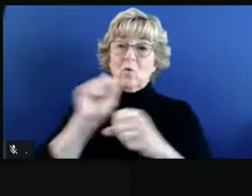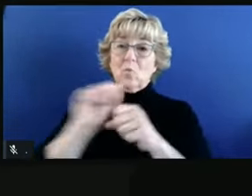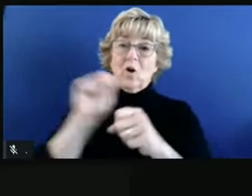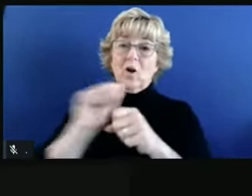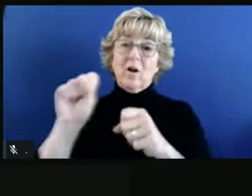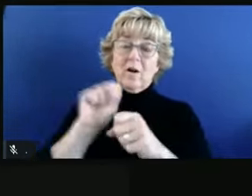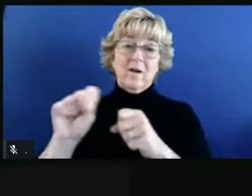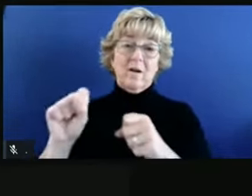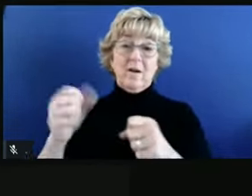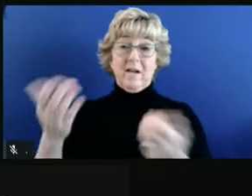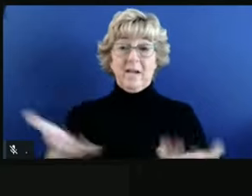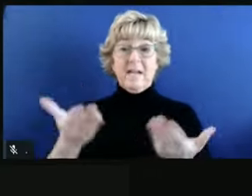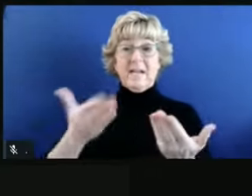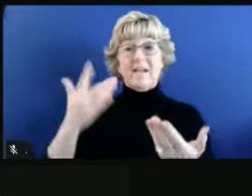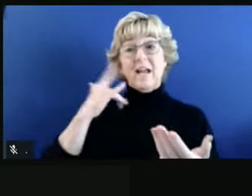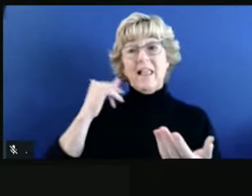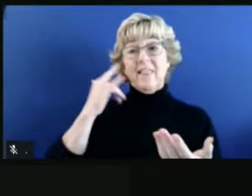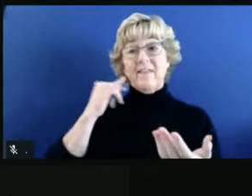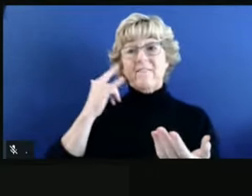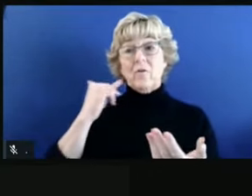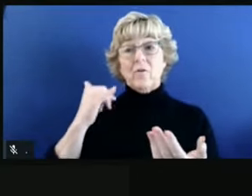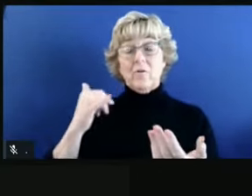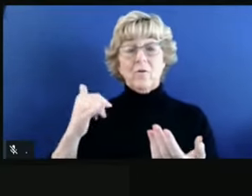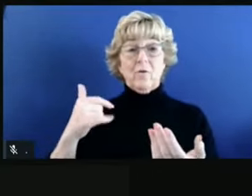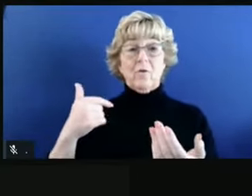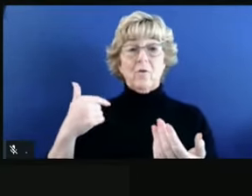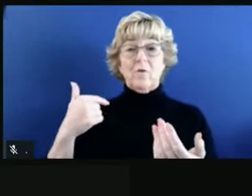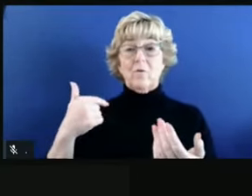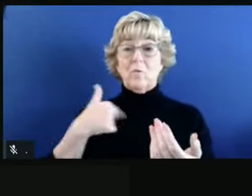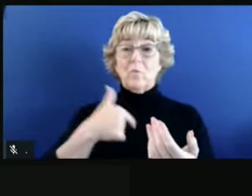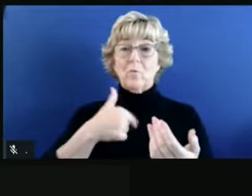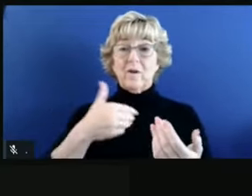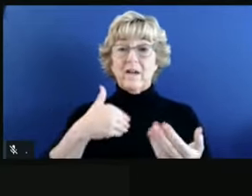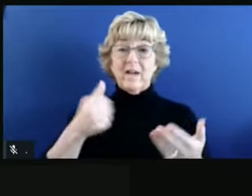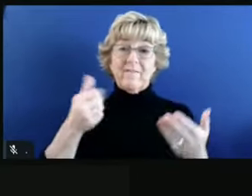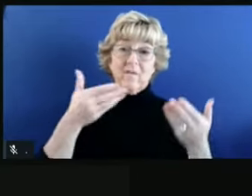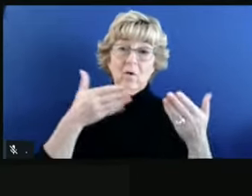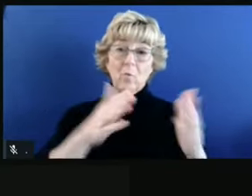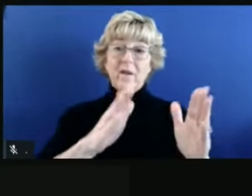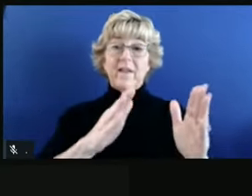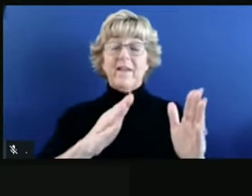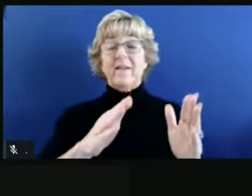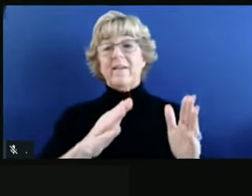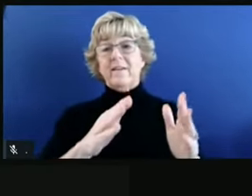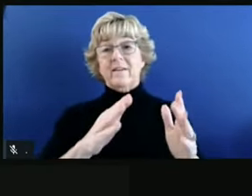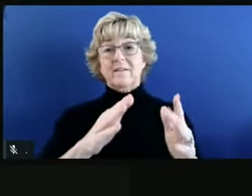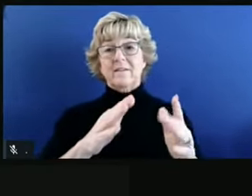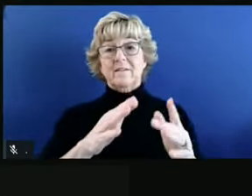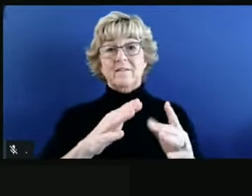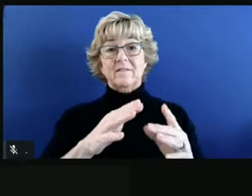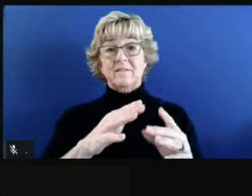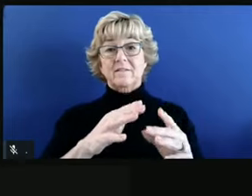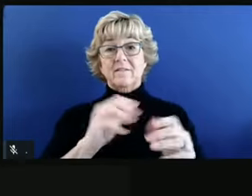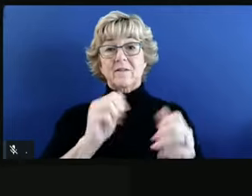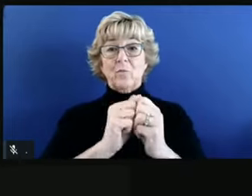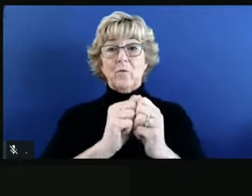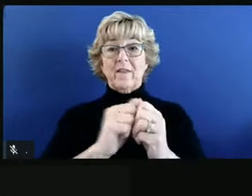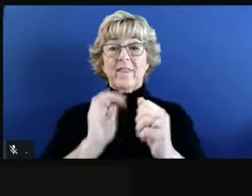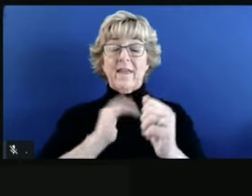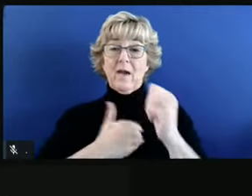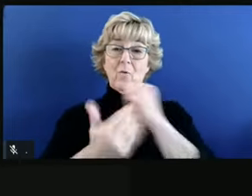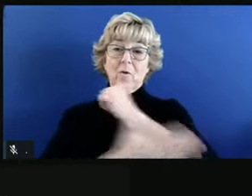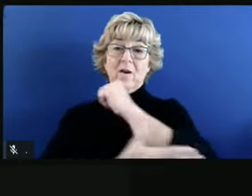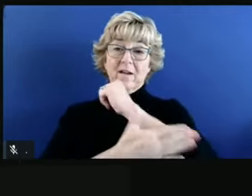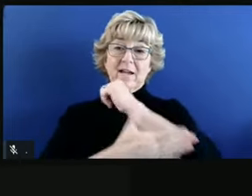And we're in California. We have a tool in the blueprint and in our ways of working with our counties to